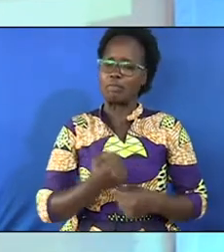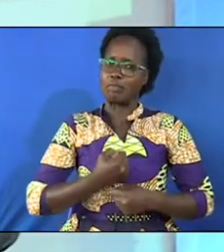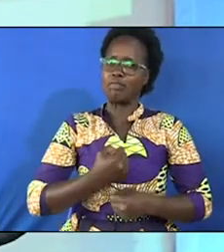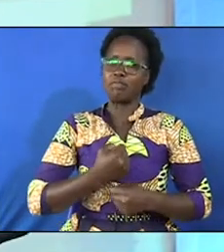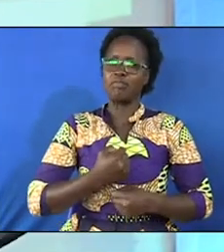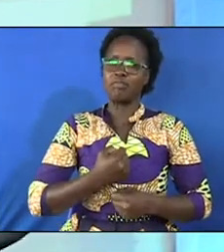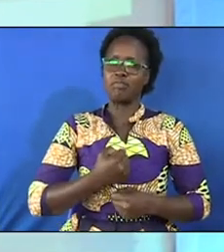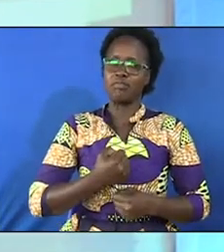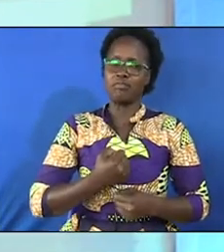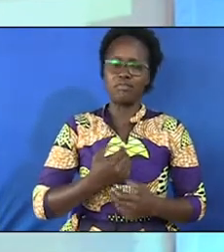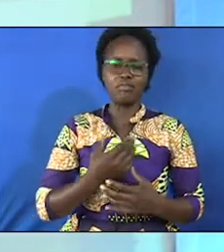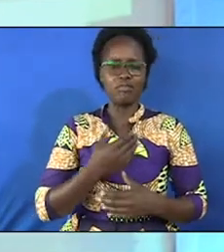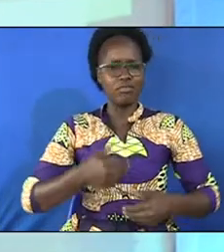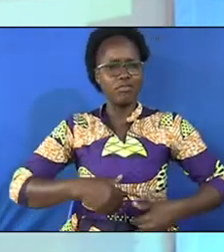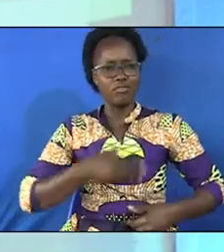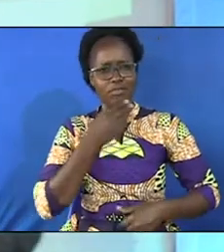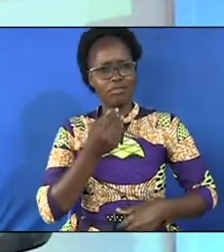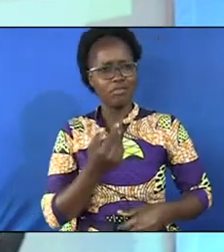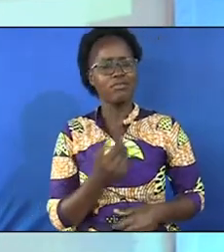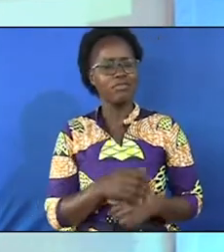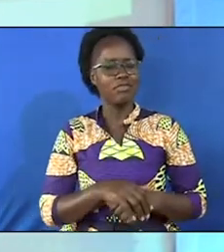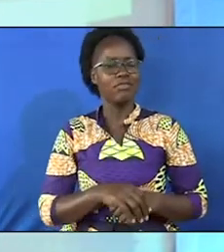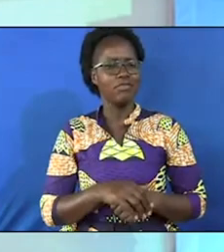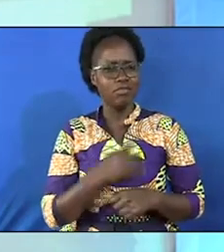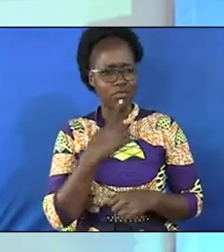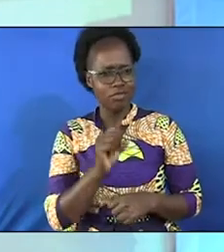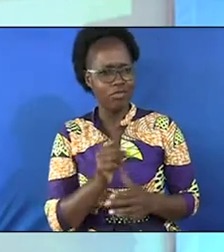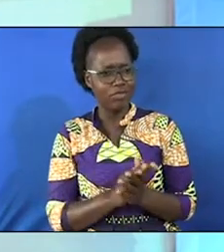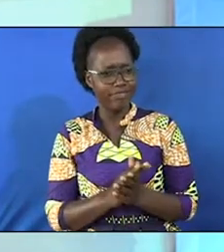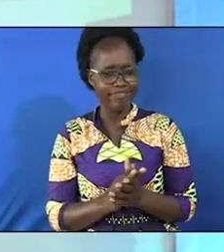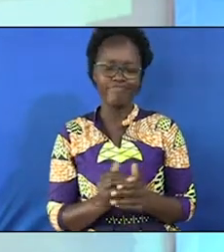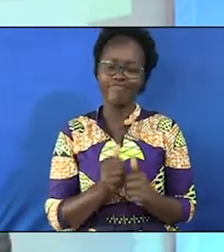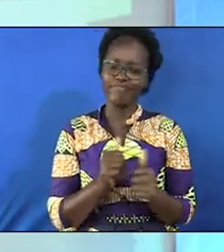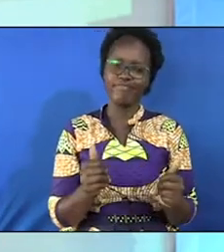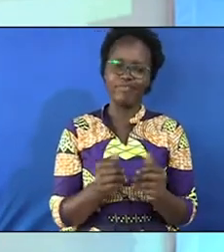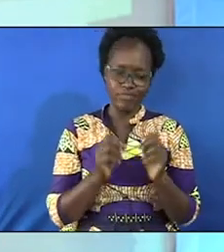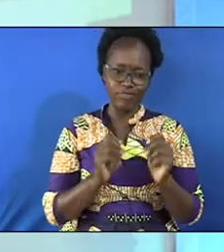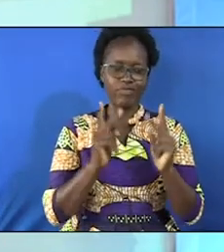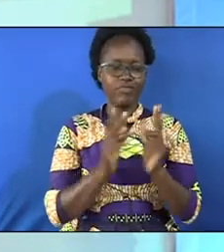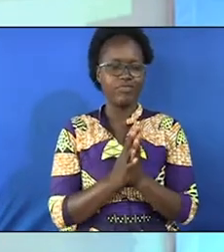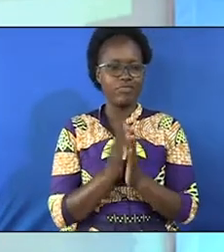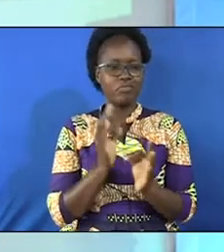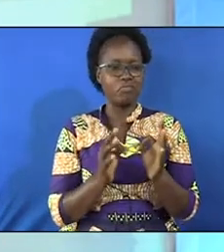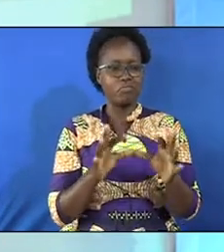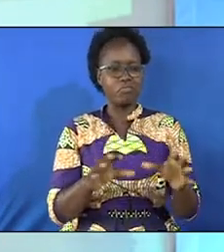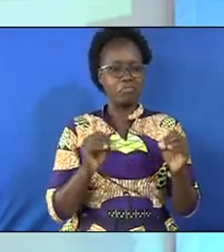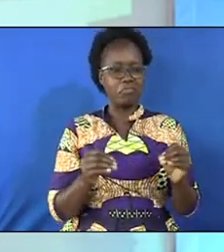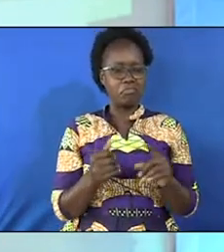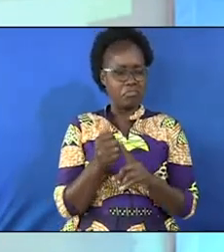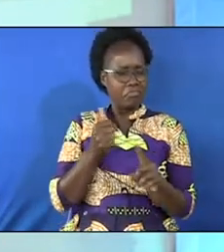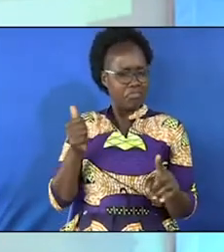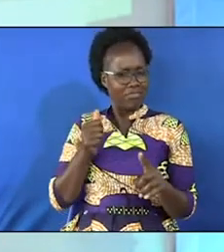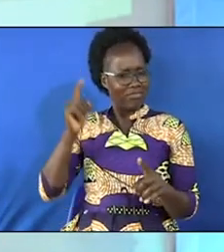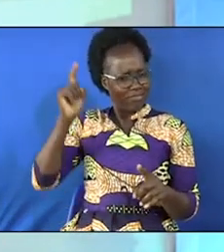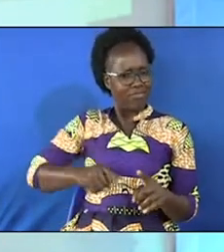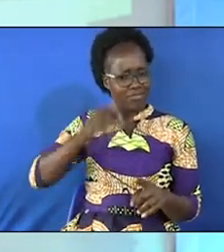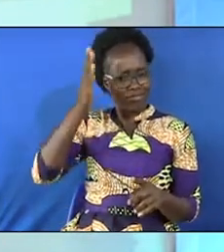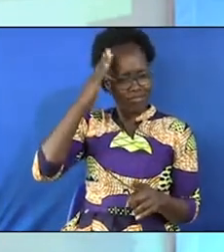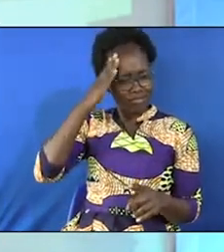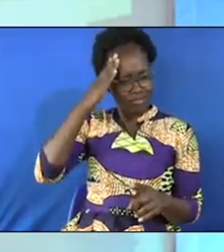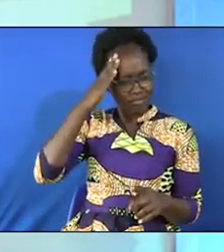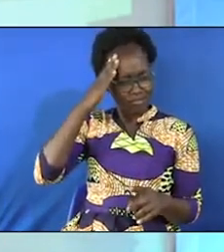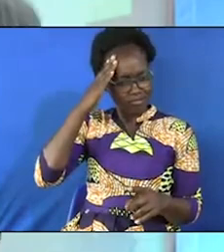brave young men hallelujah so I'm saying whether she will accept or not she must know